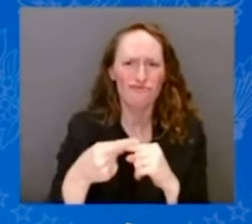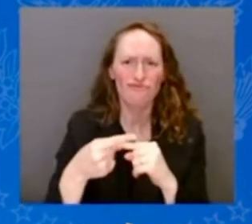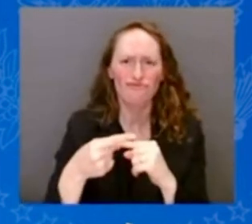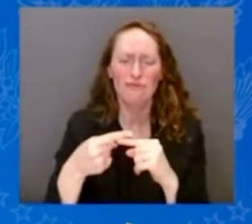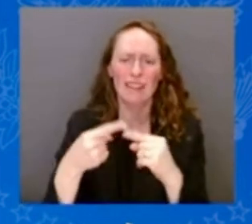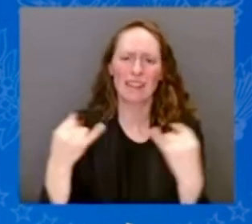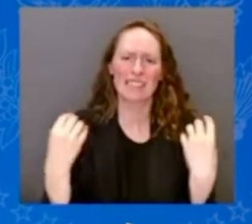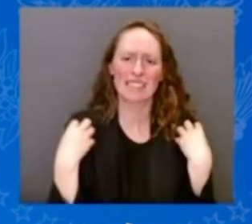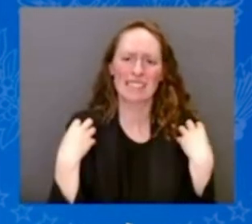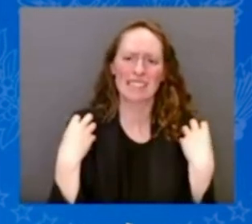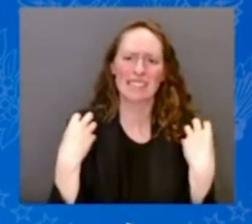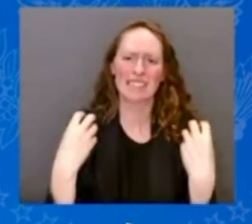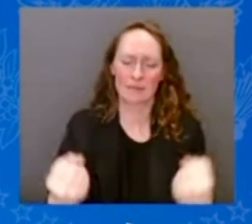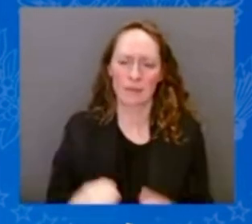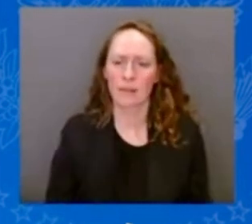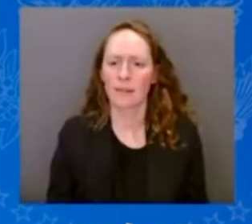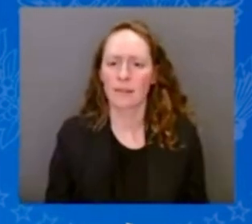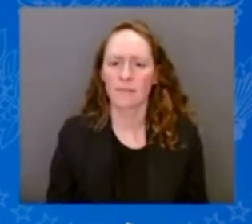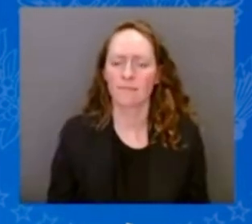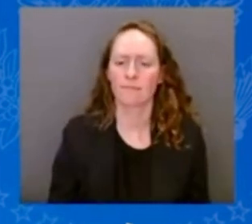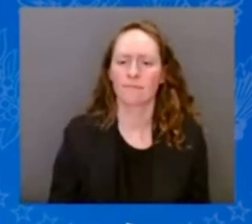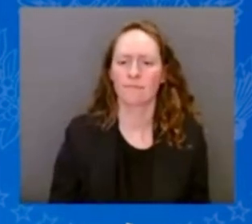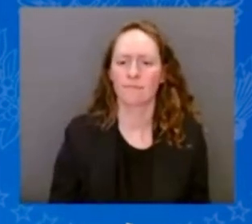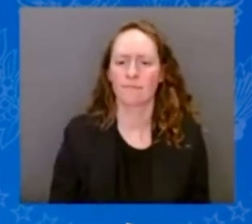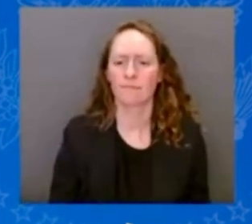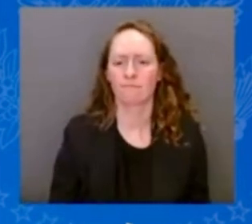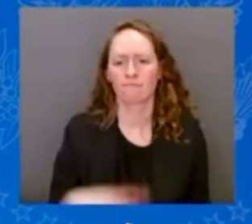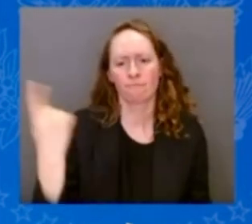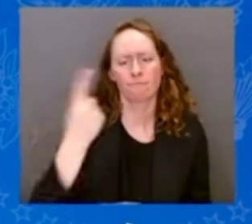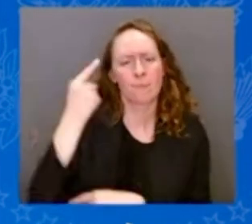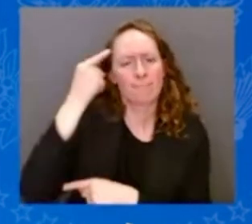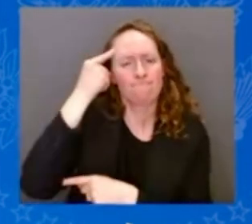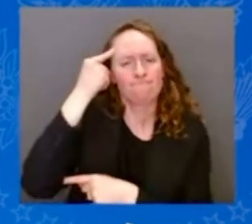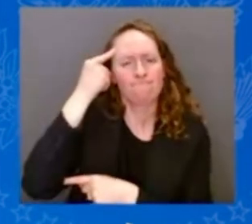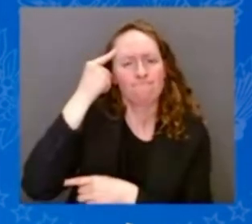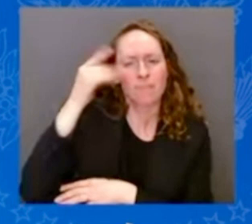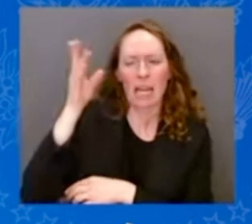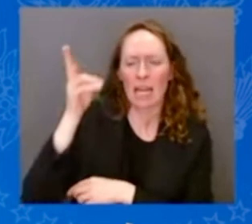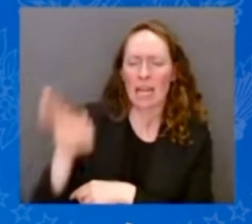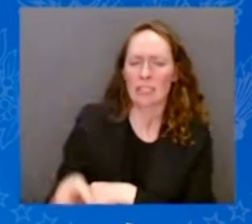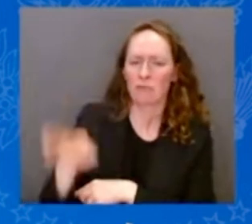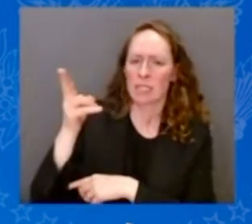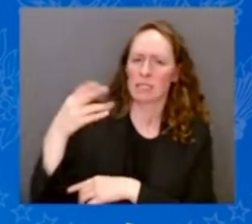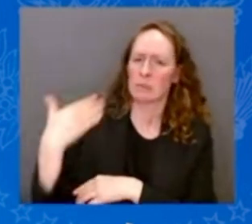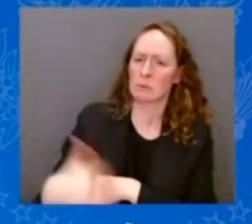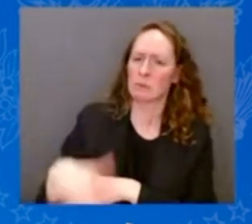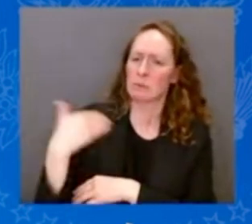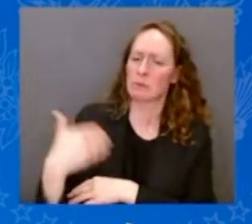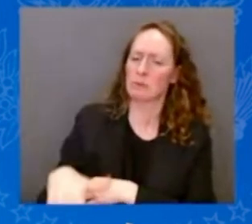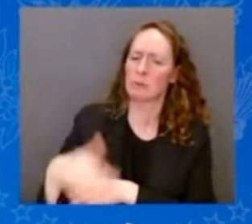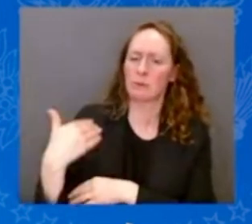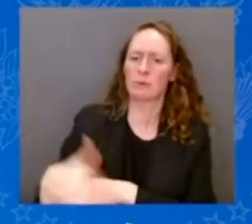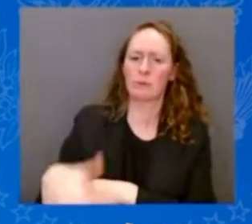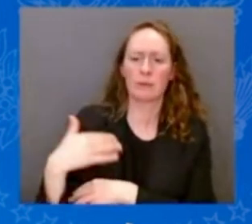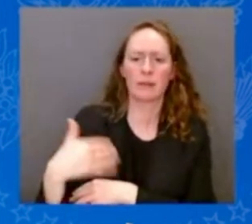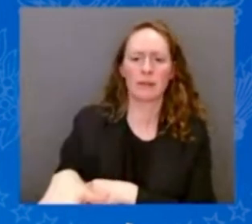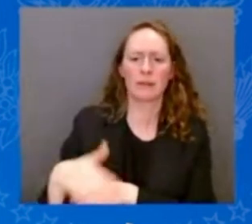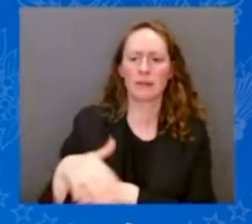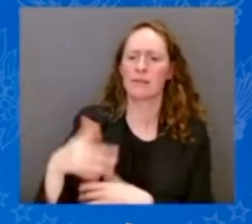and honor the lives that were cut short last month as well. Thousands of years ago,